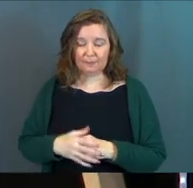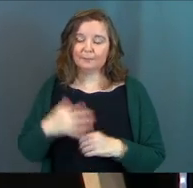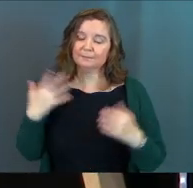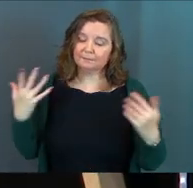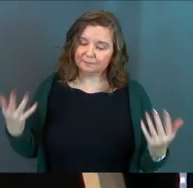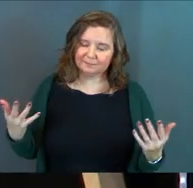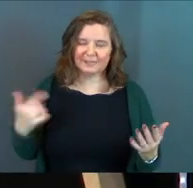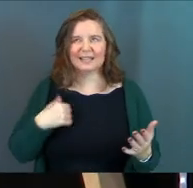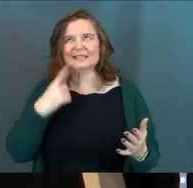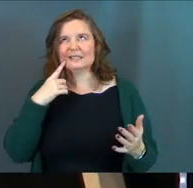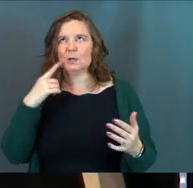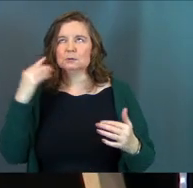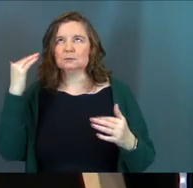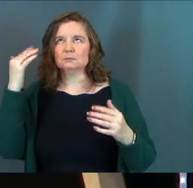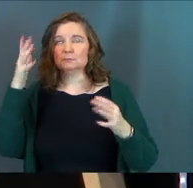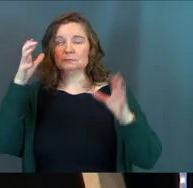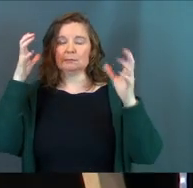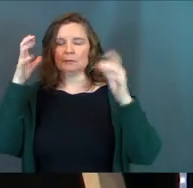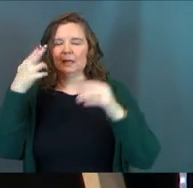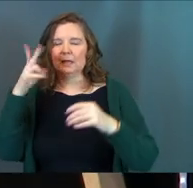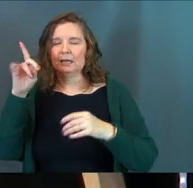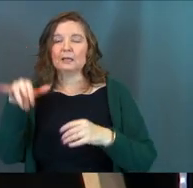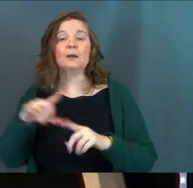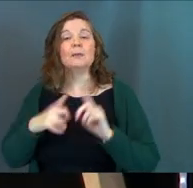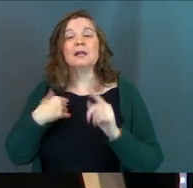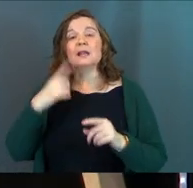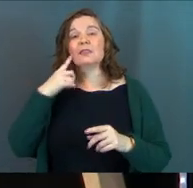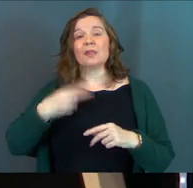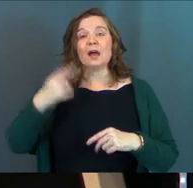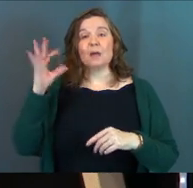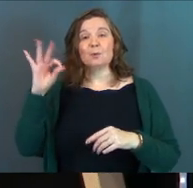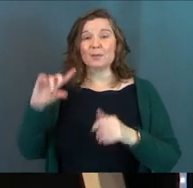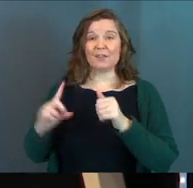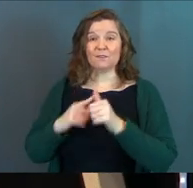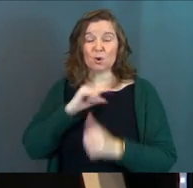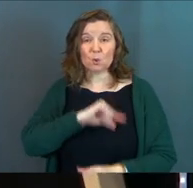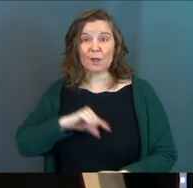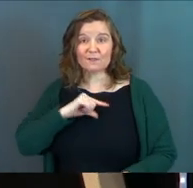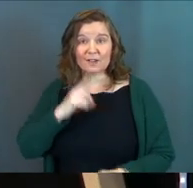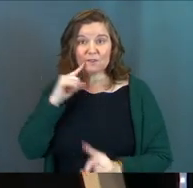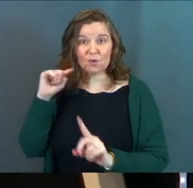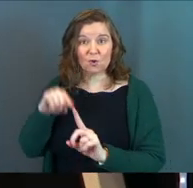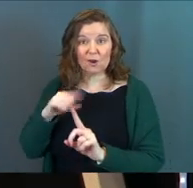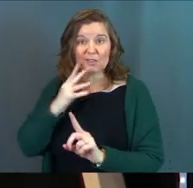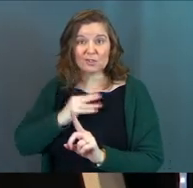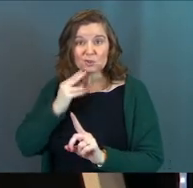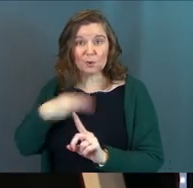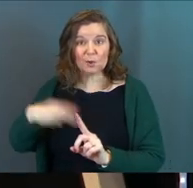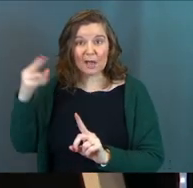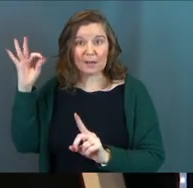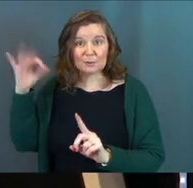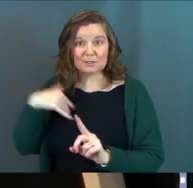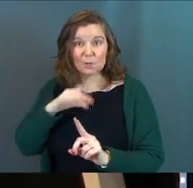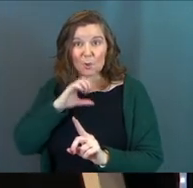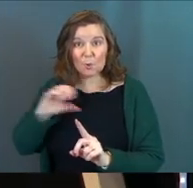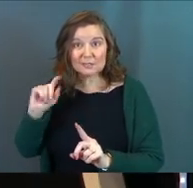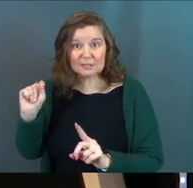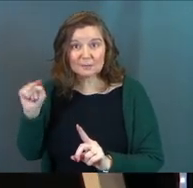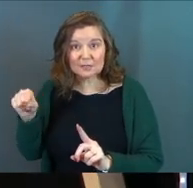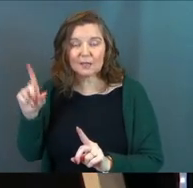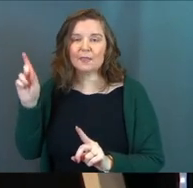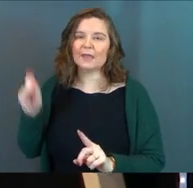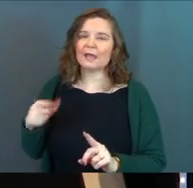And, that sounds heady, right? But it's on the high priest in the Old Testament. You know what the first qualification was for the Jewish high priest in the Old Testament?